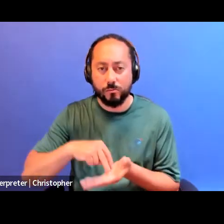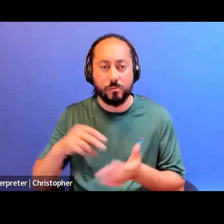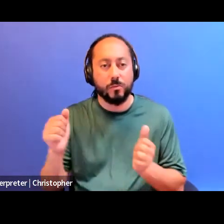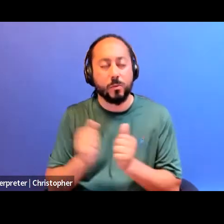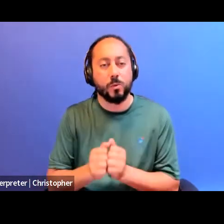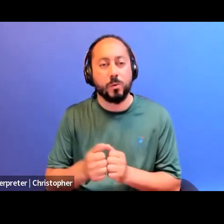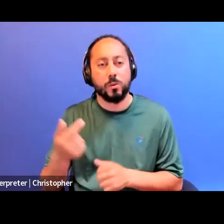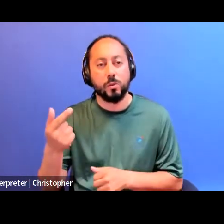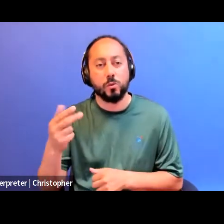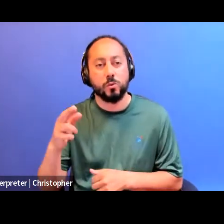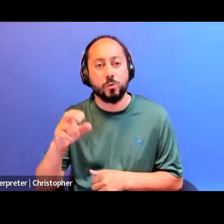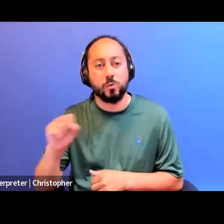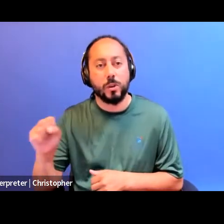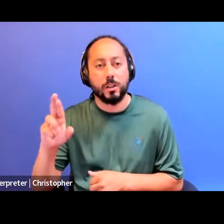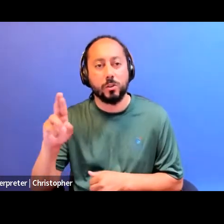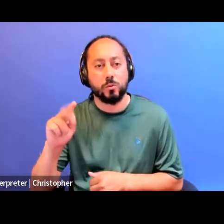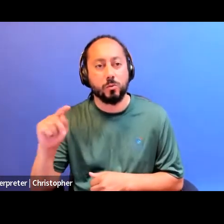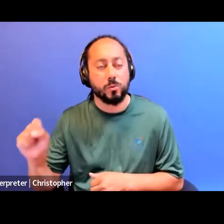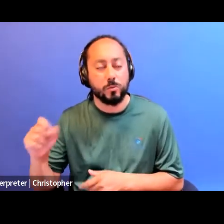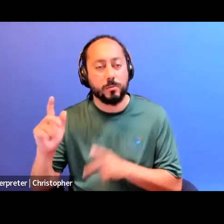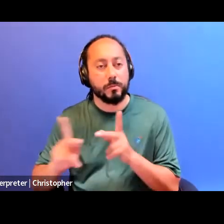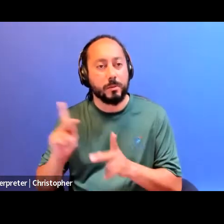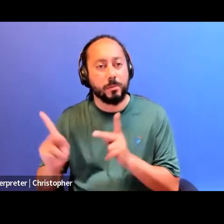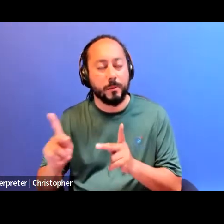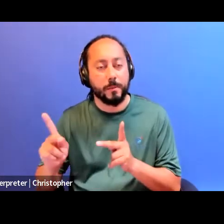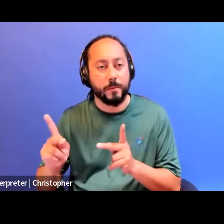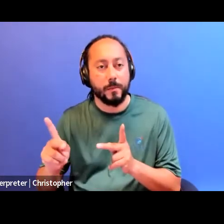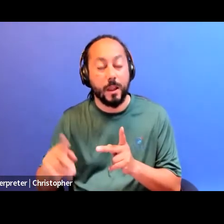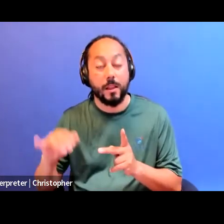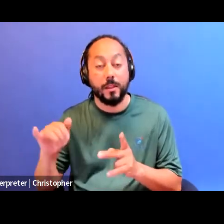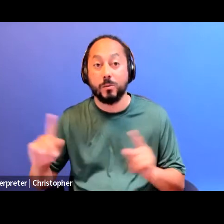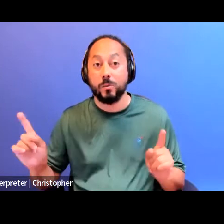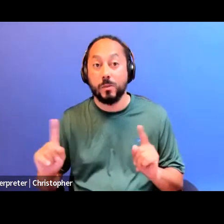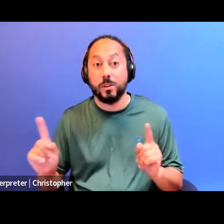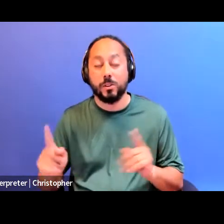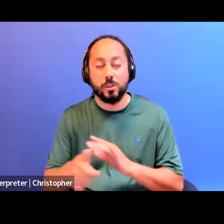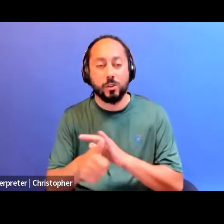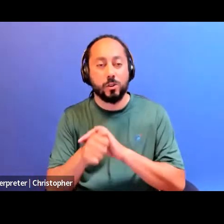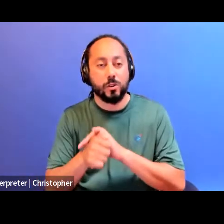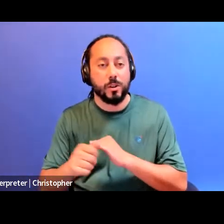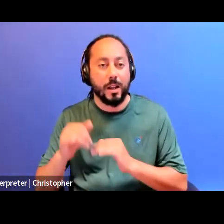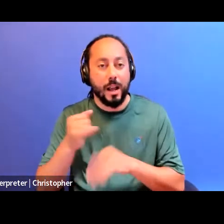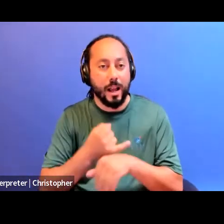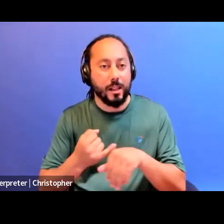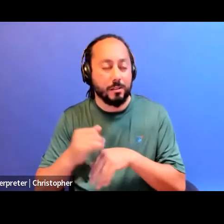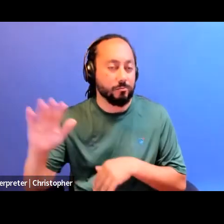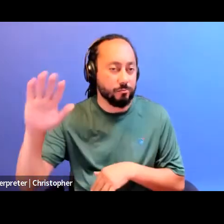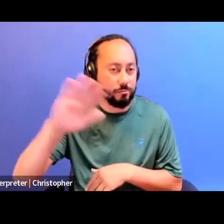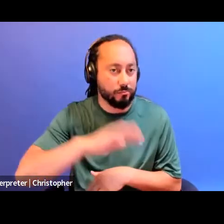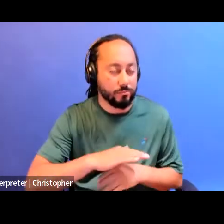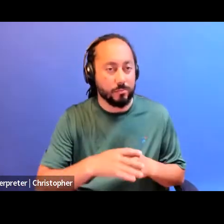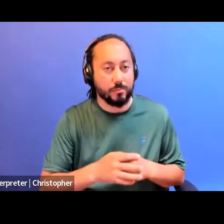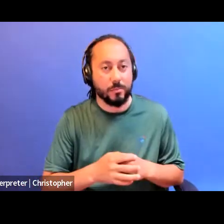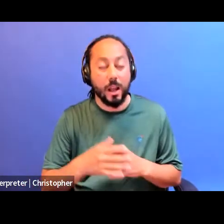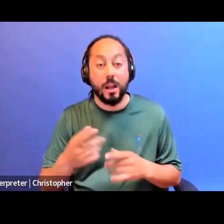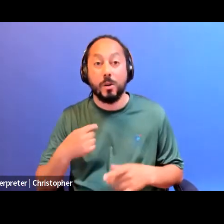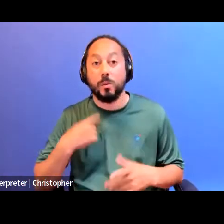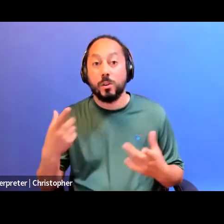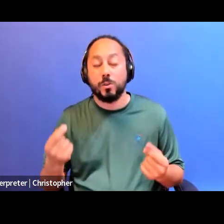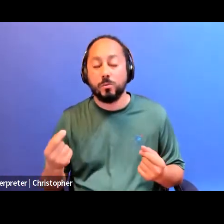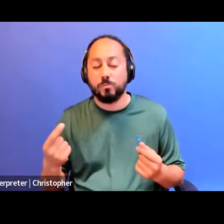And this translates all across Turtle Island. We align ourselves with people that